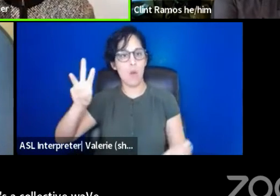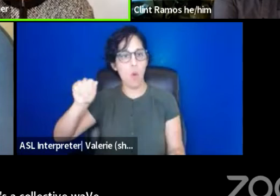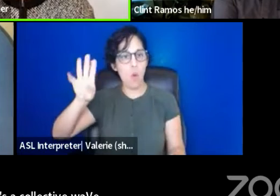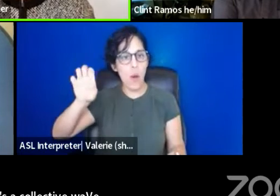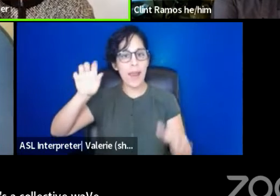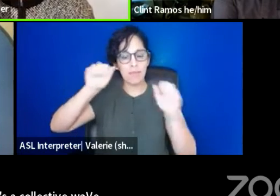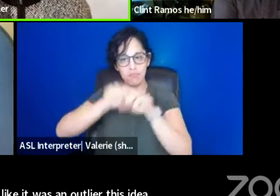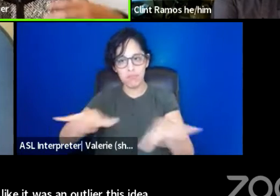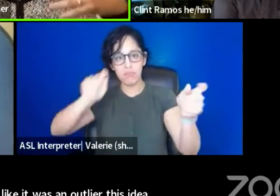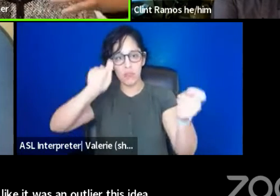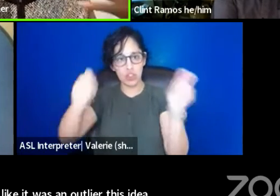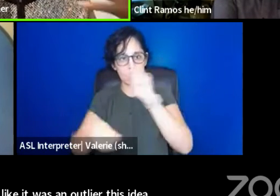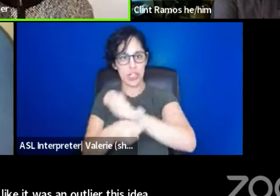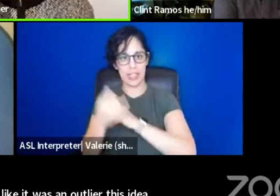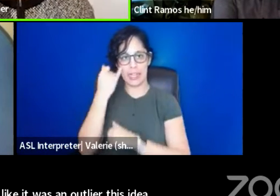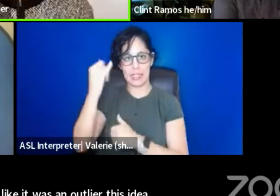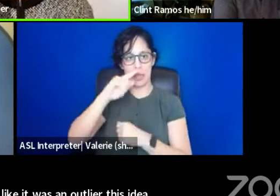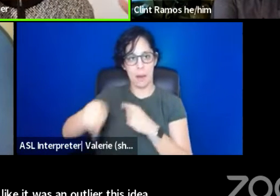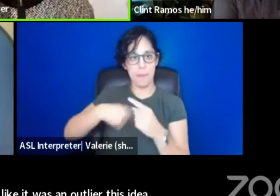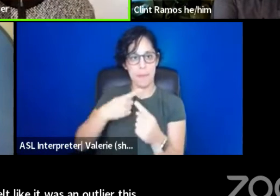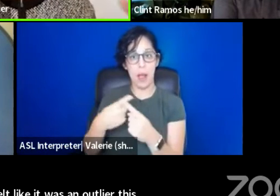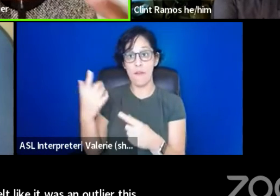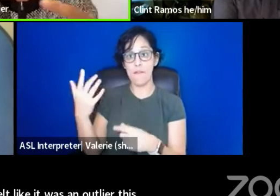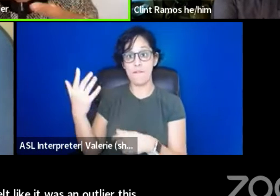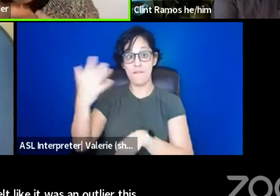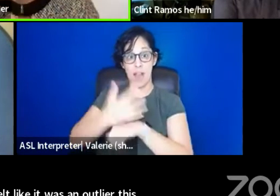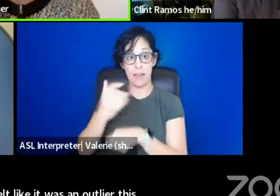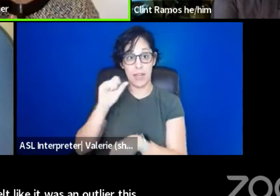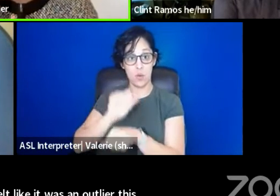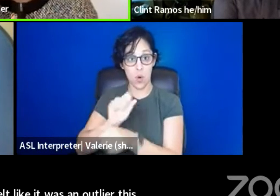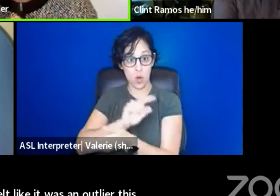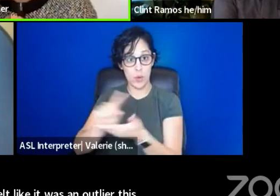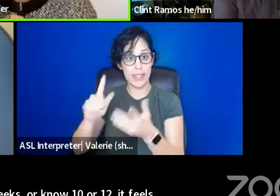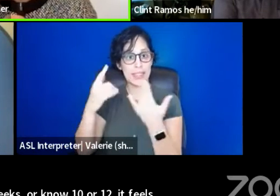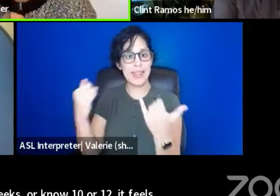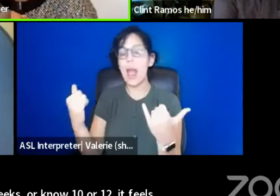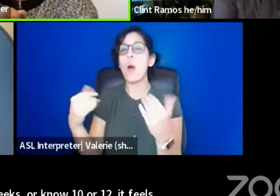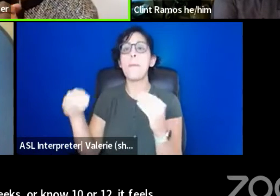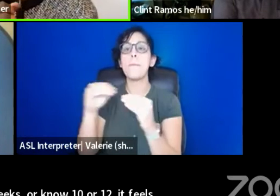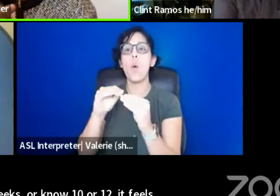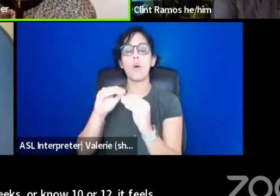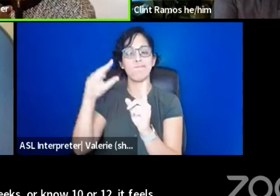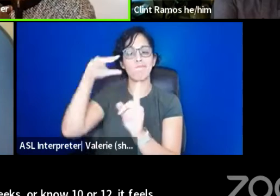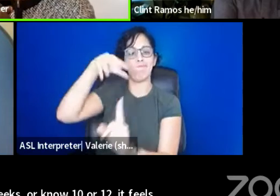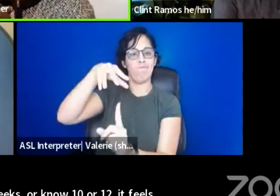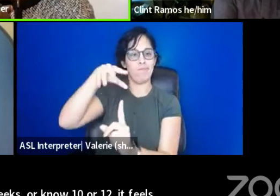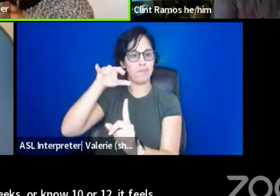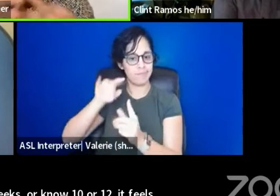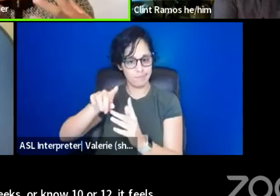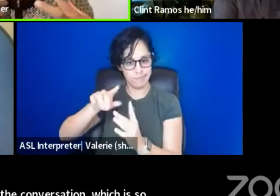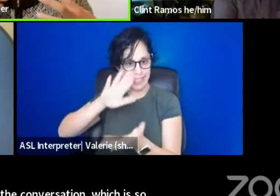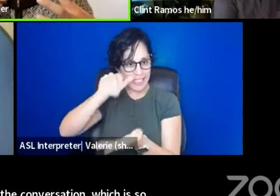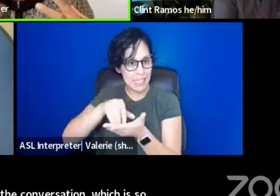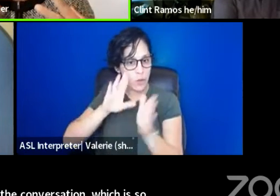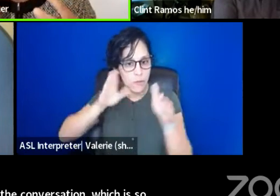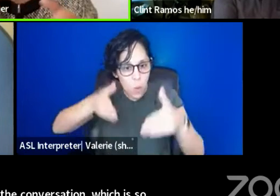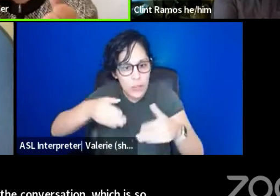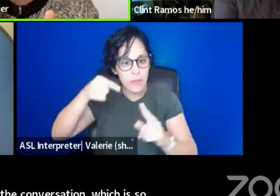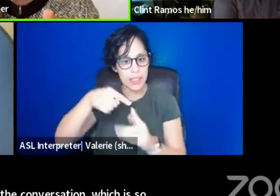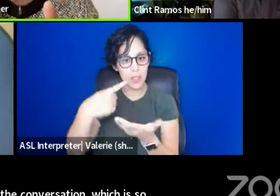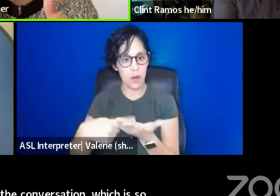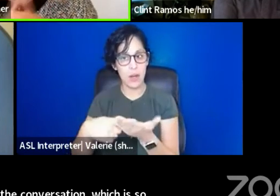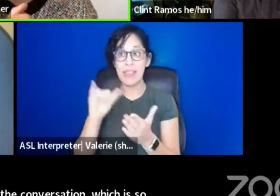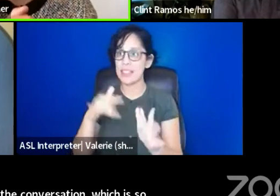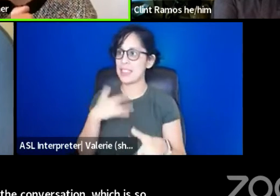of five day work weeks or no 10 out of 12, it feels like it's now centering in the conversation, which is so exciting because then I think we get to